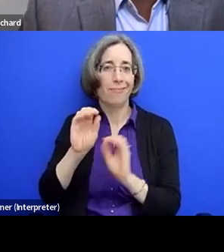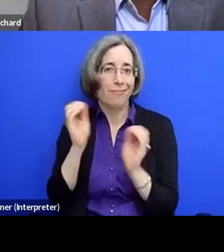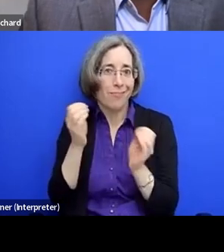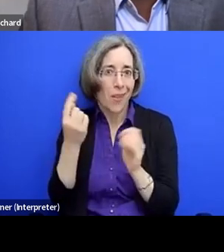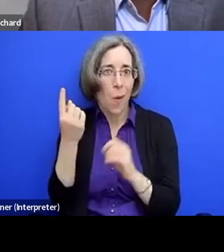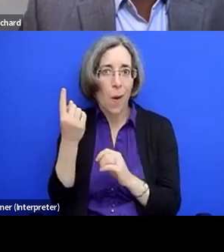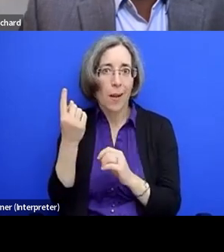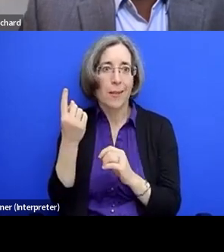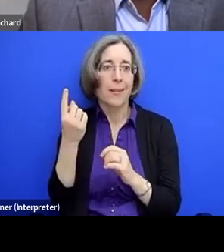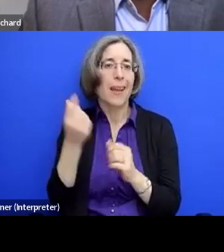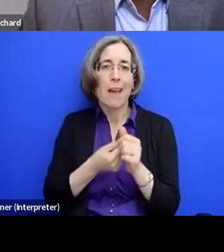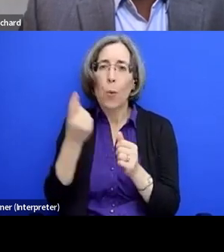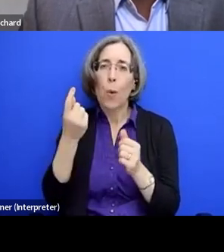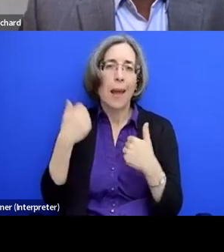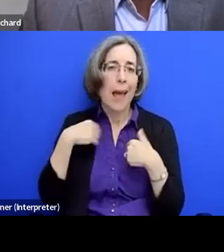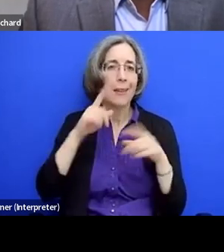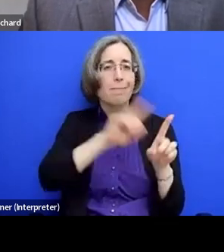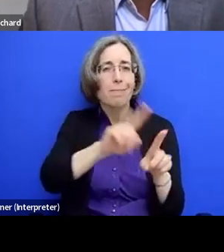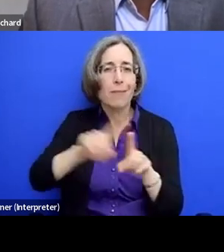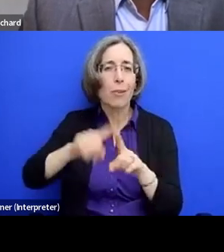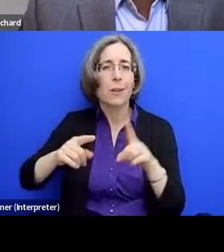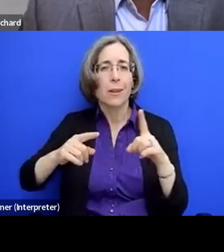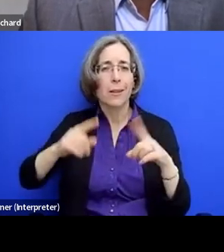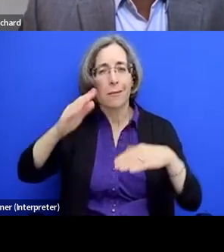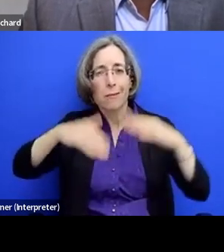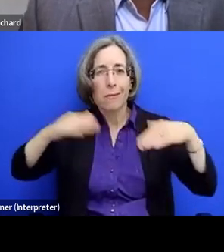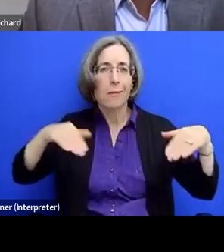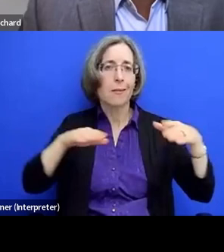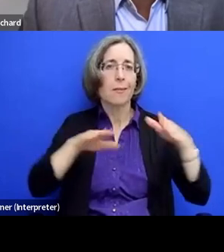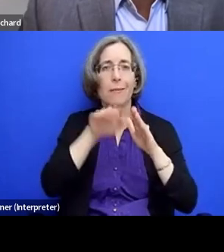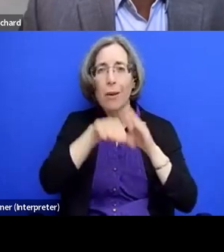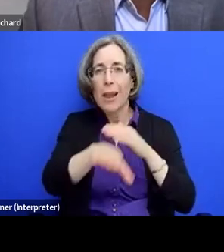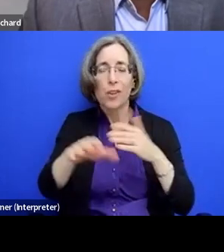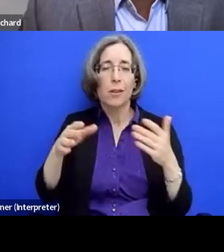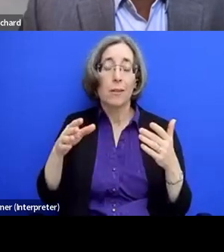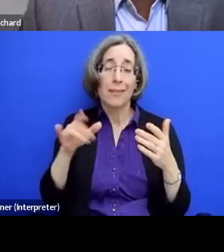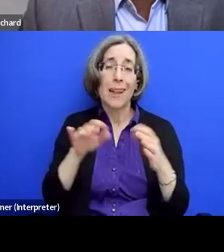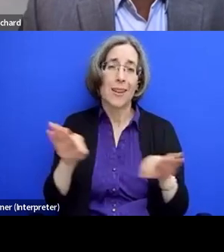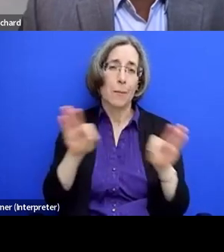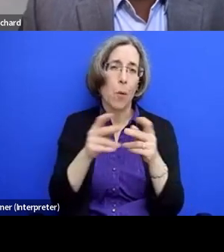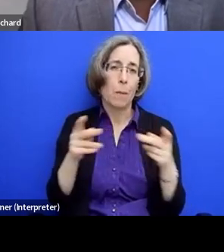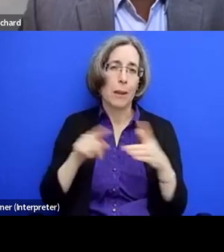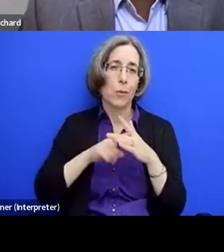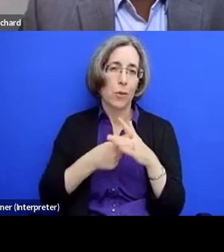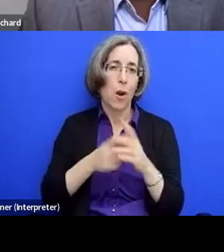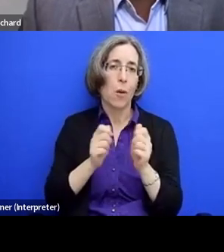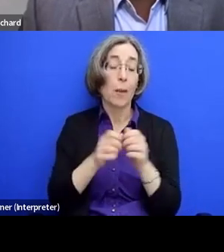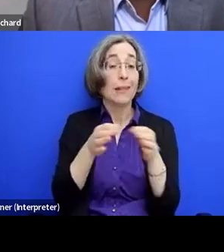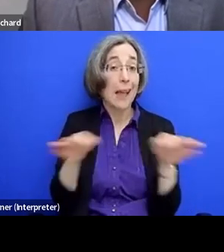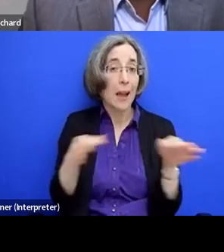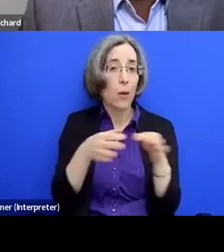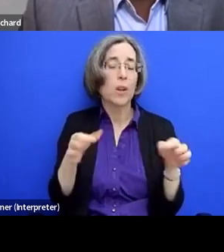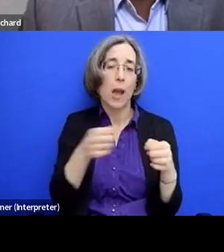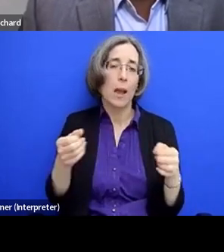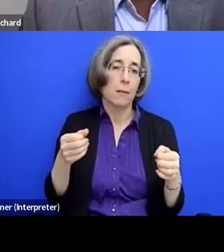and variations. And so I think that that's an important starting point, um, in the language and the approach, um,